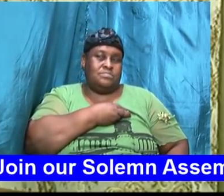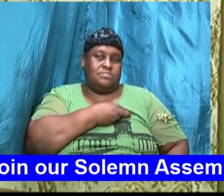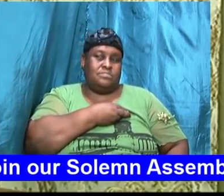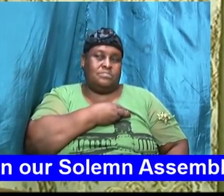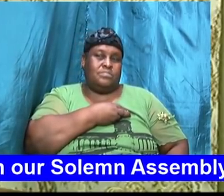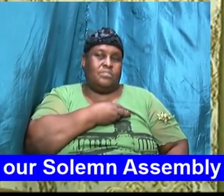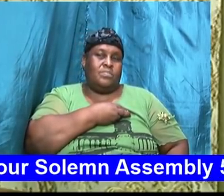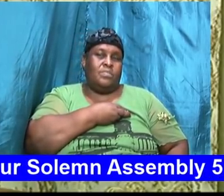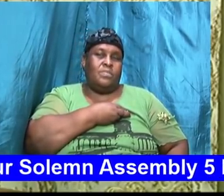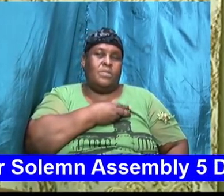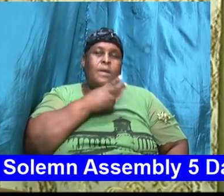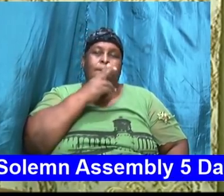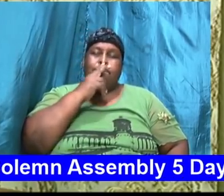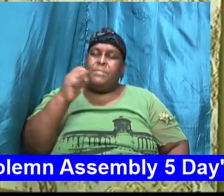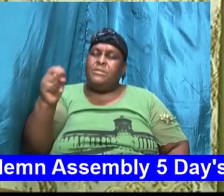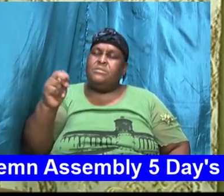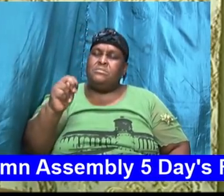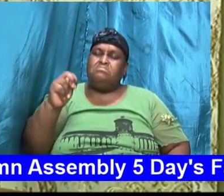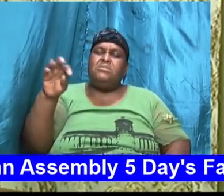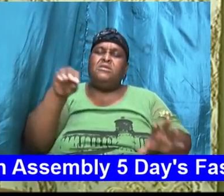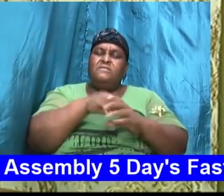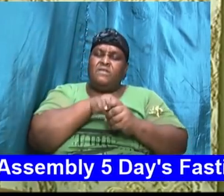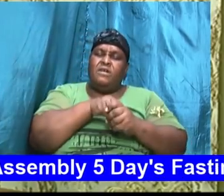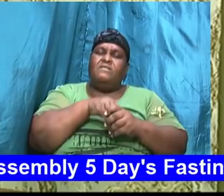being involved in ministry